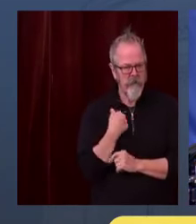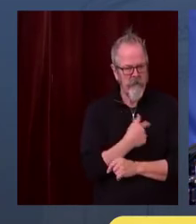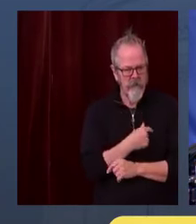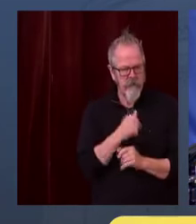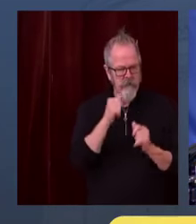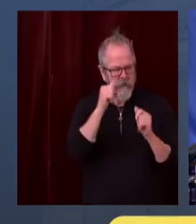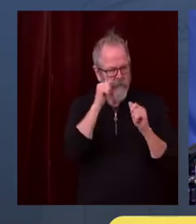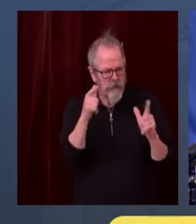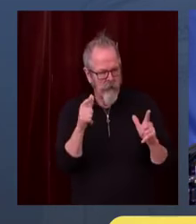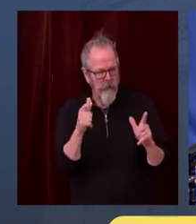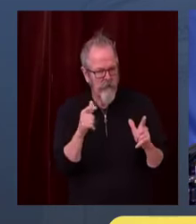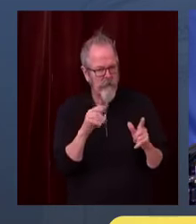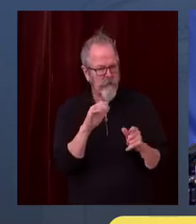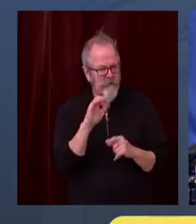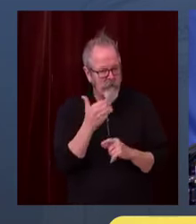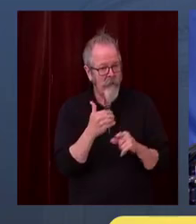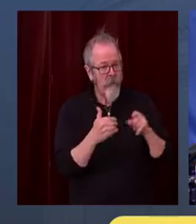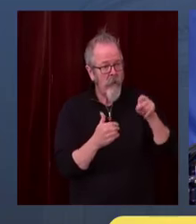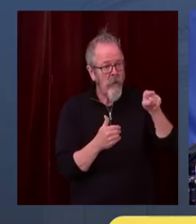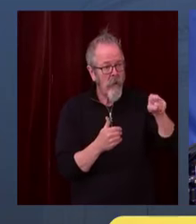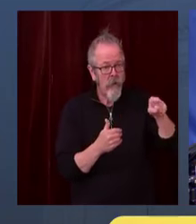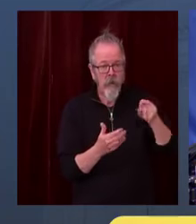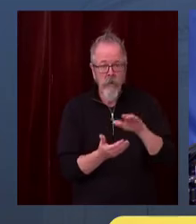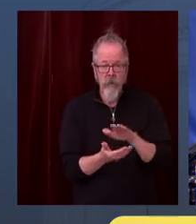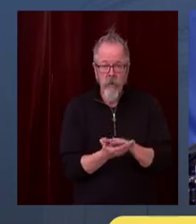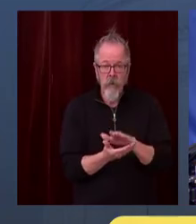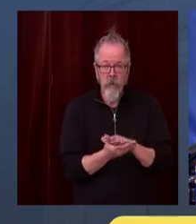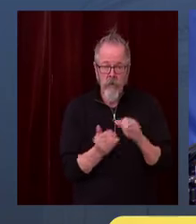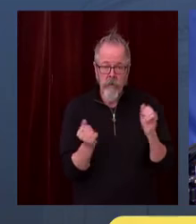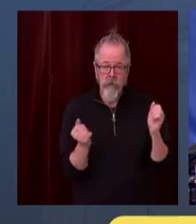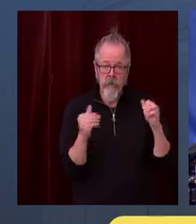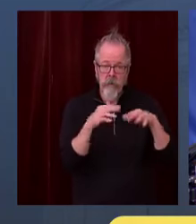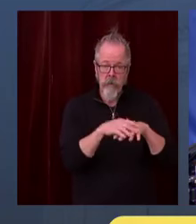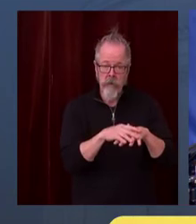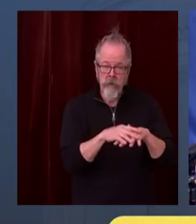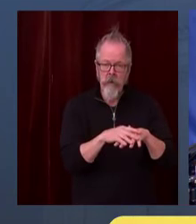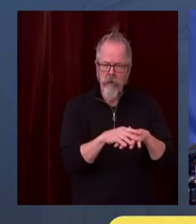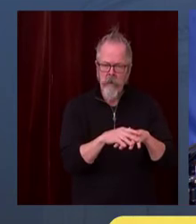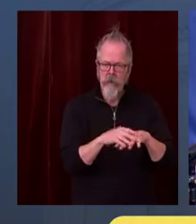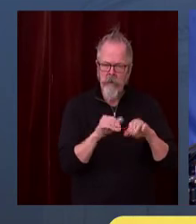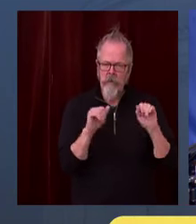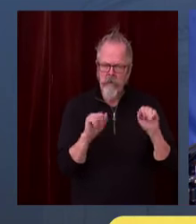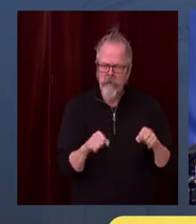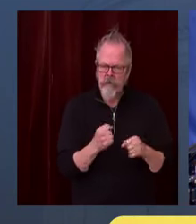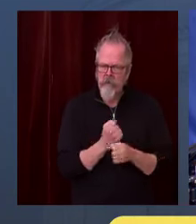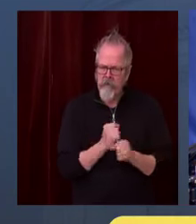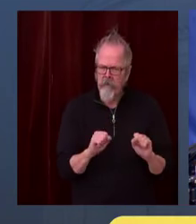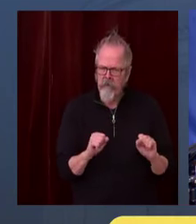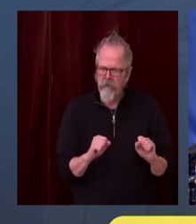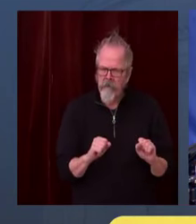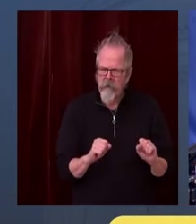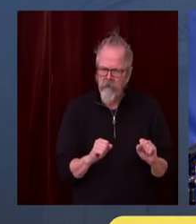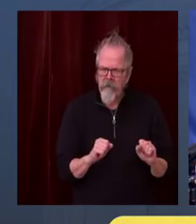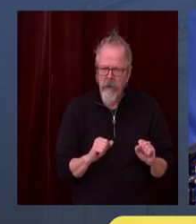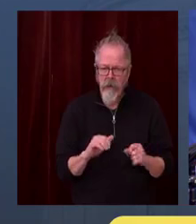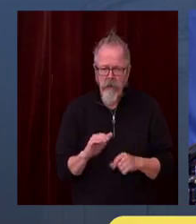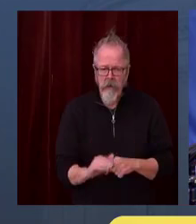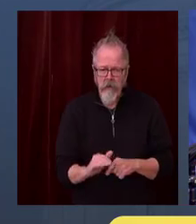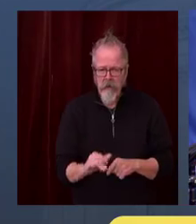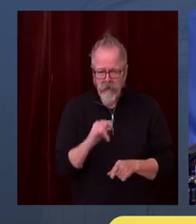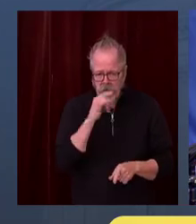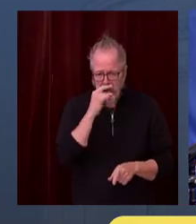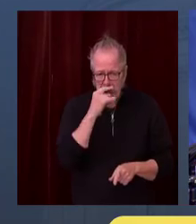younger students in on-site education that has not resulted in broad-spread communicable transmission.